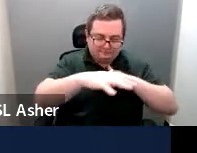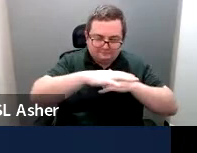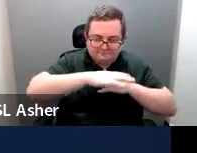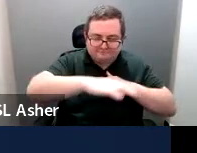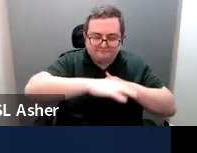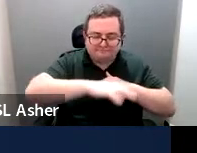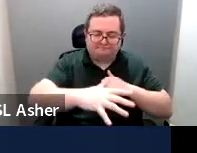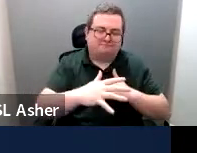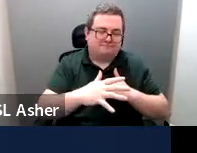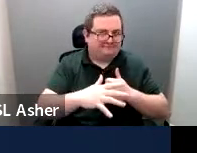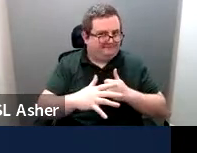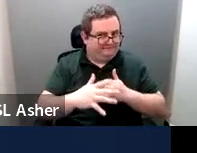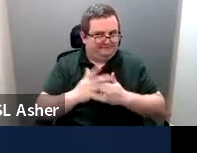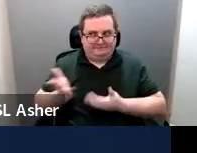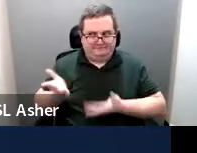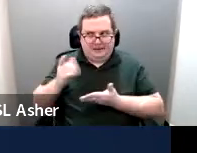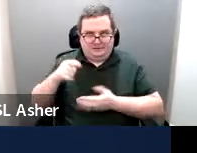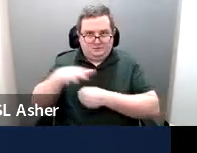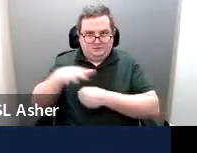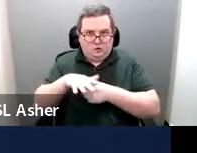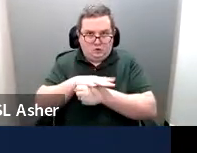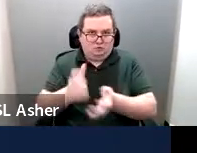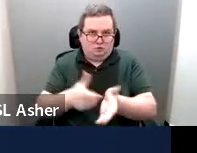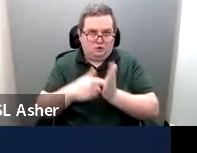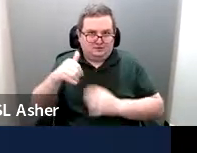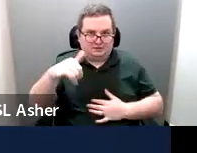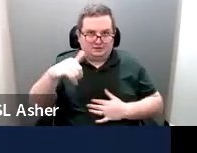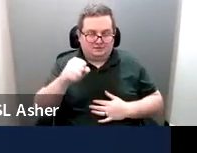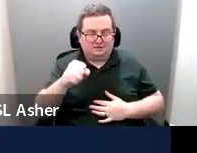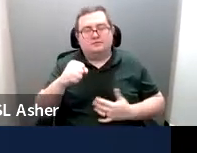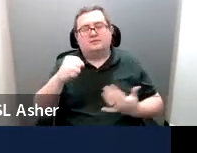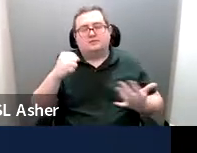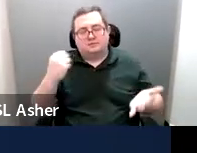spaces by a certain other jurisdictions.